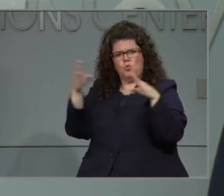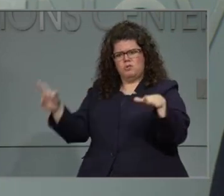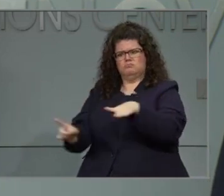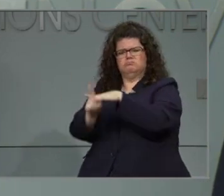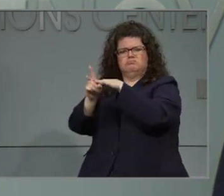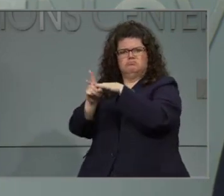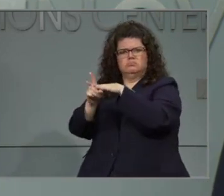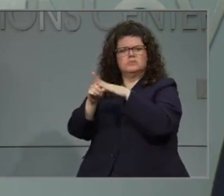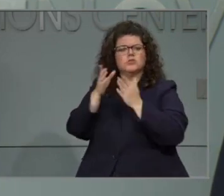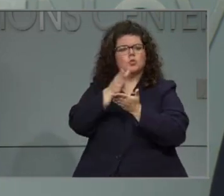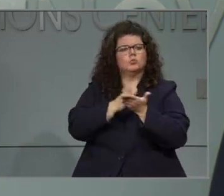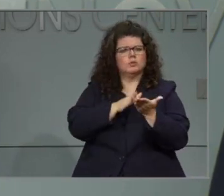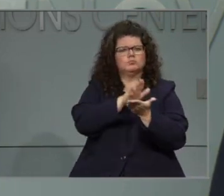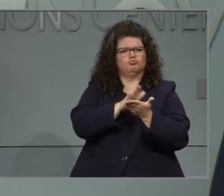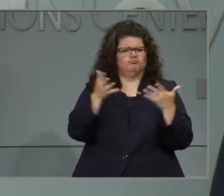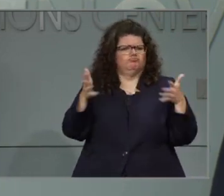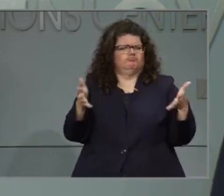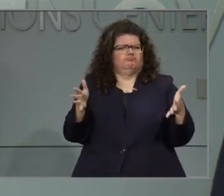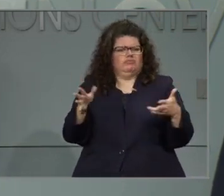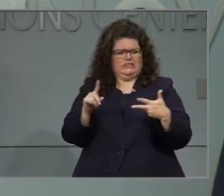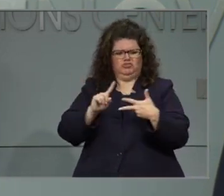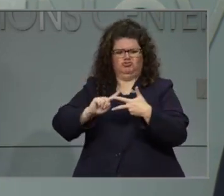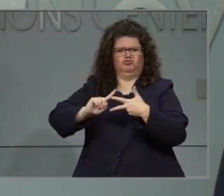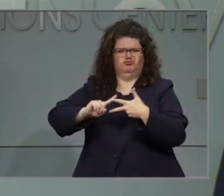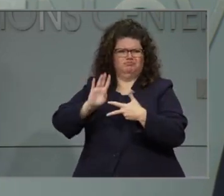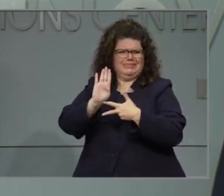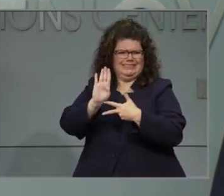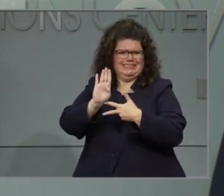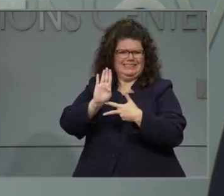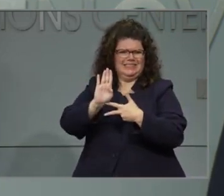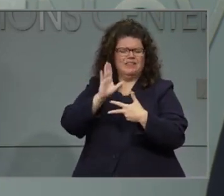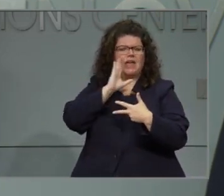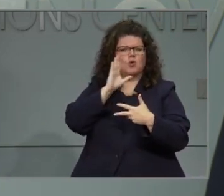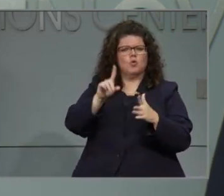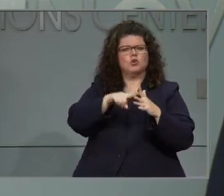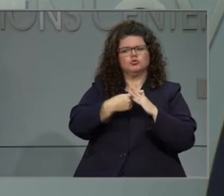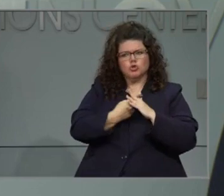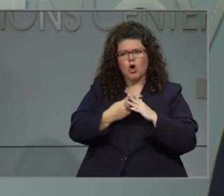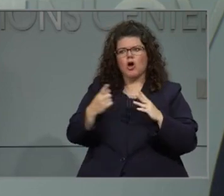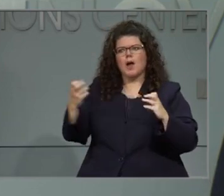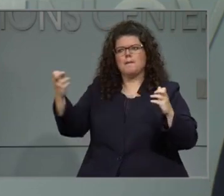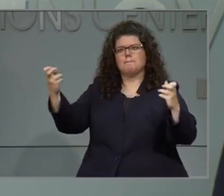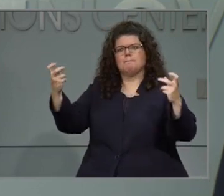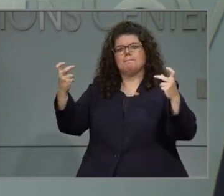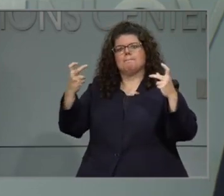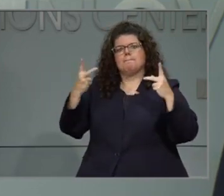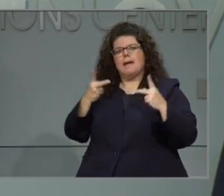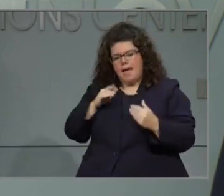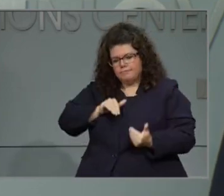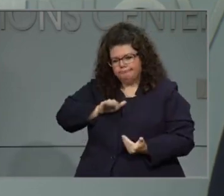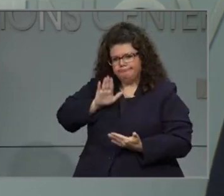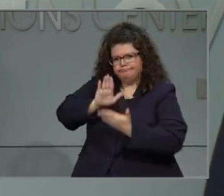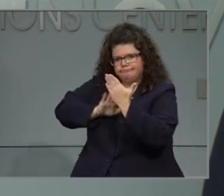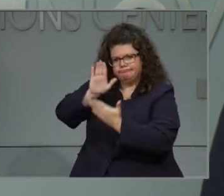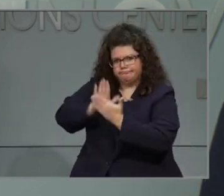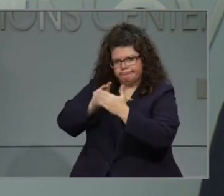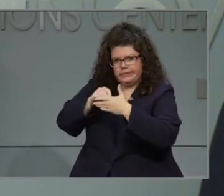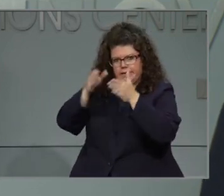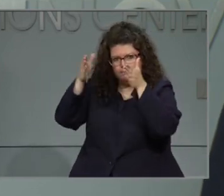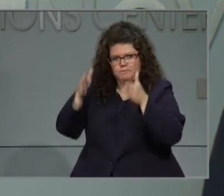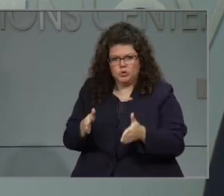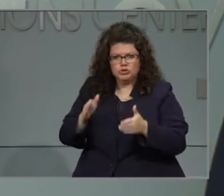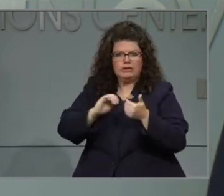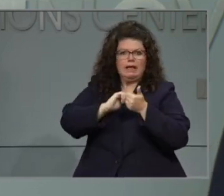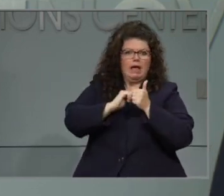know school districts are looking at different ways to phase in bringing kids back to school and are thinking about how can they get their special